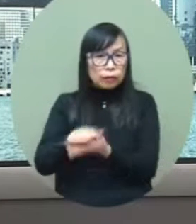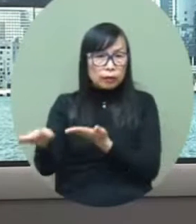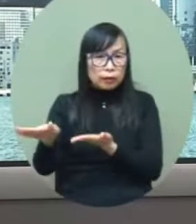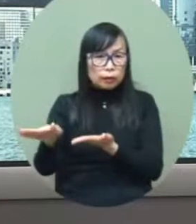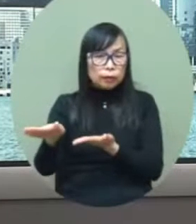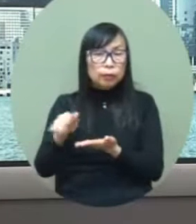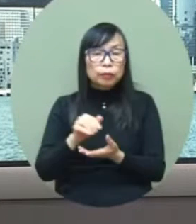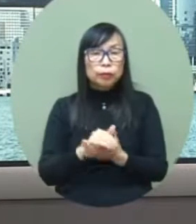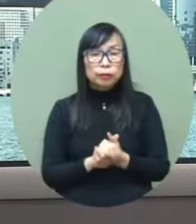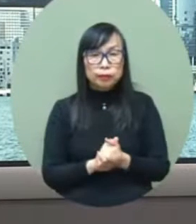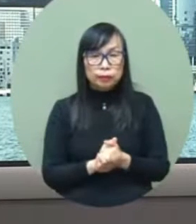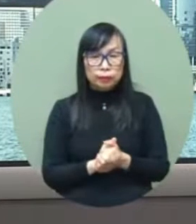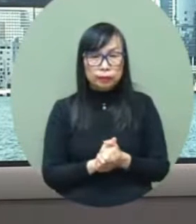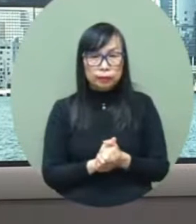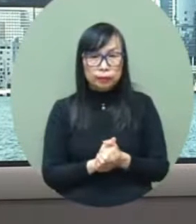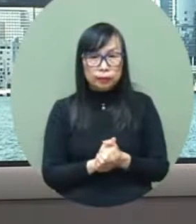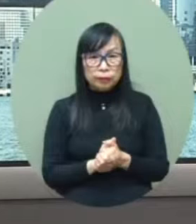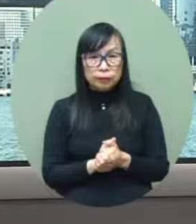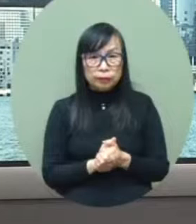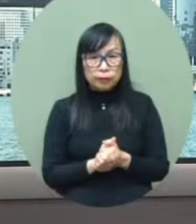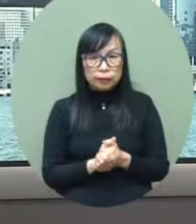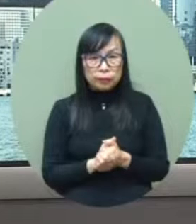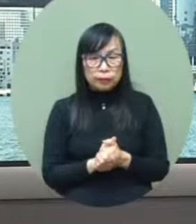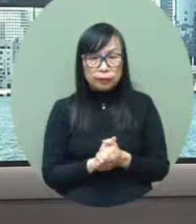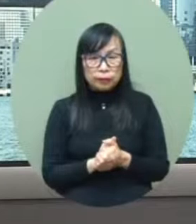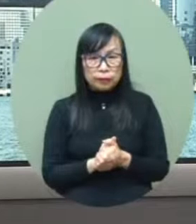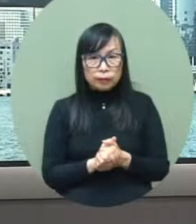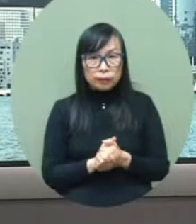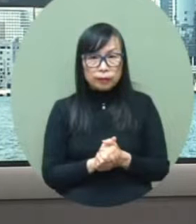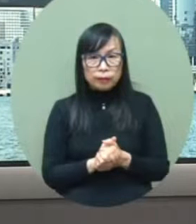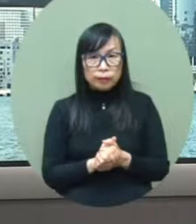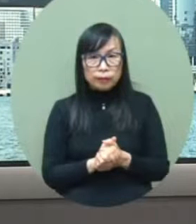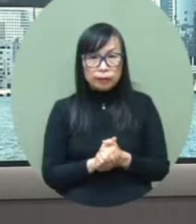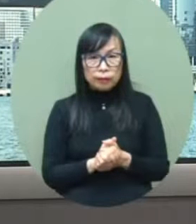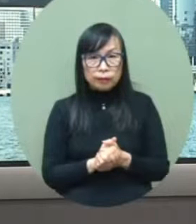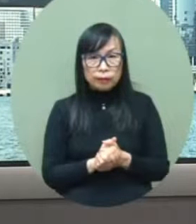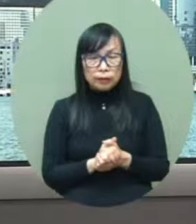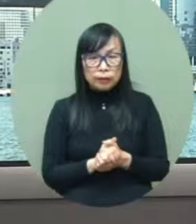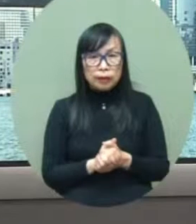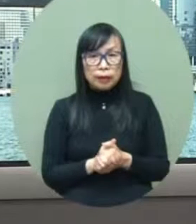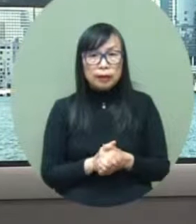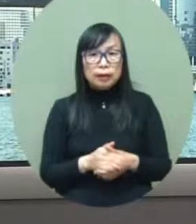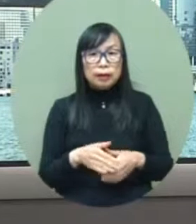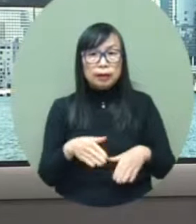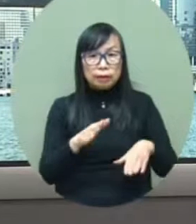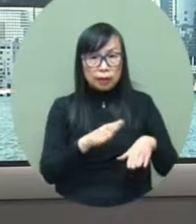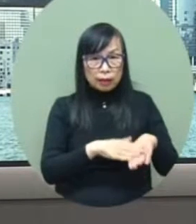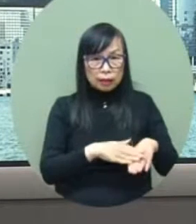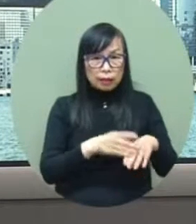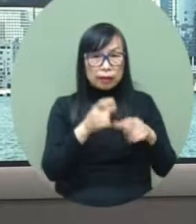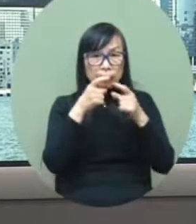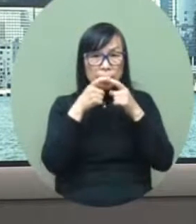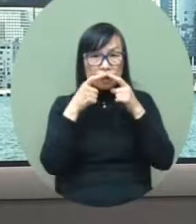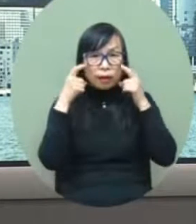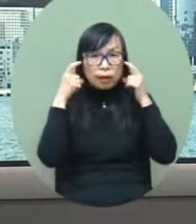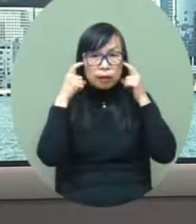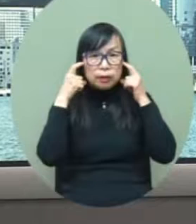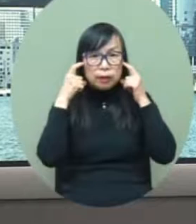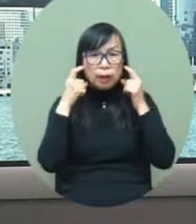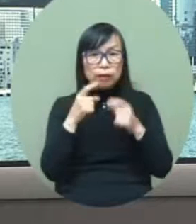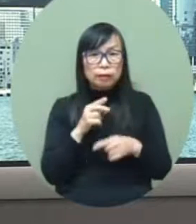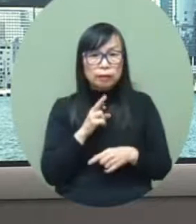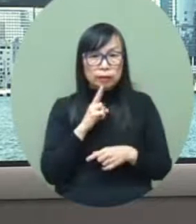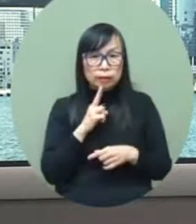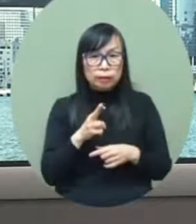is no other restriction other than the mask and we all know that according to the advice of